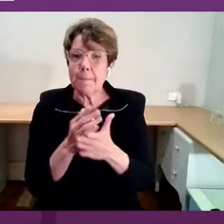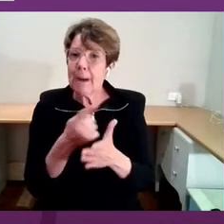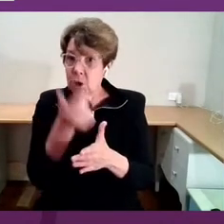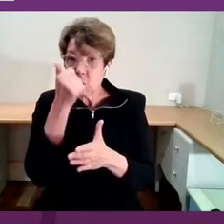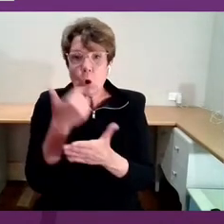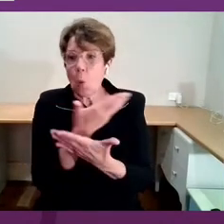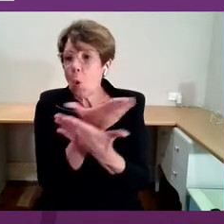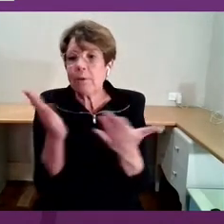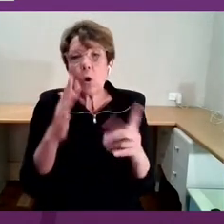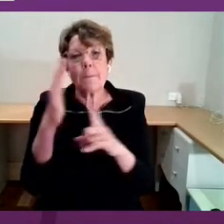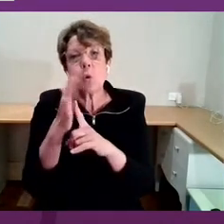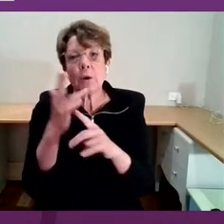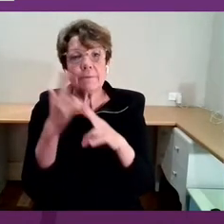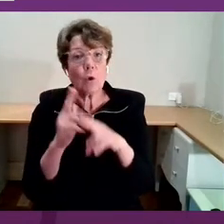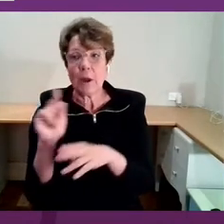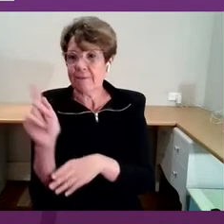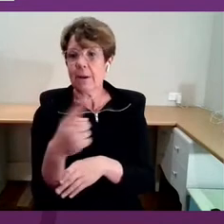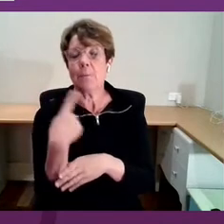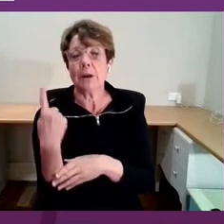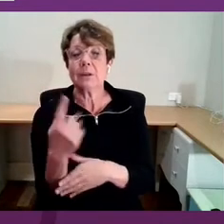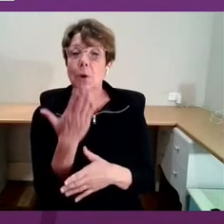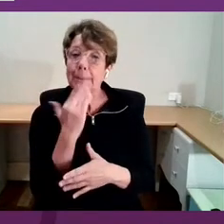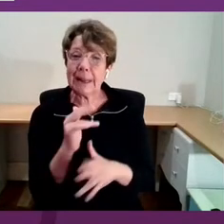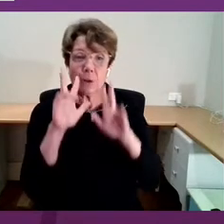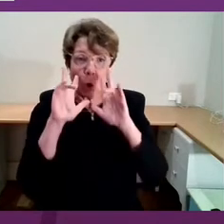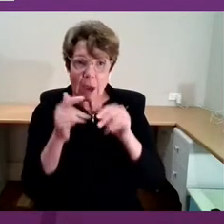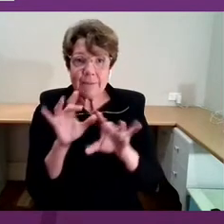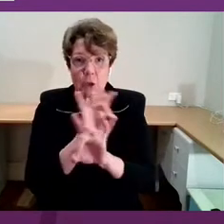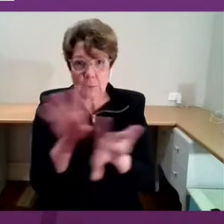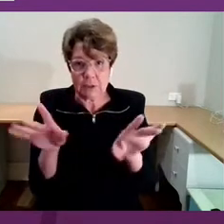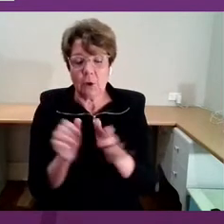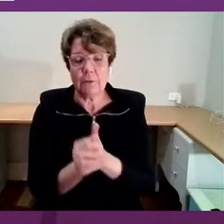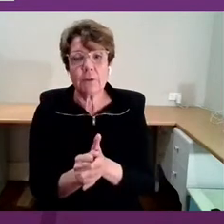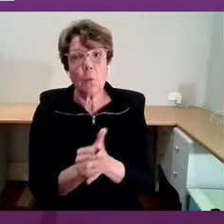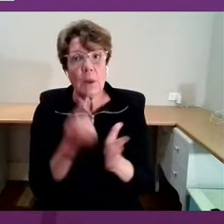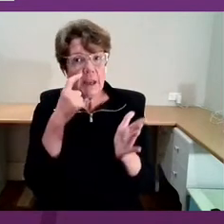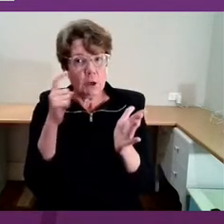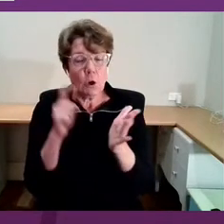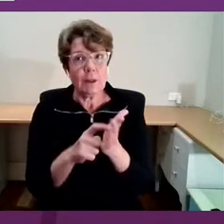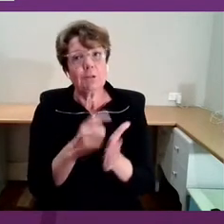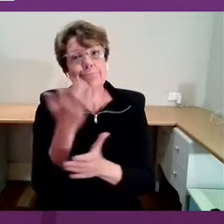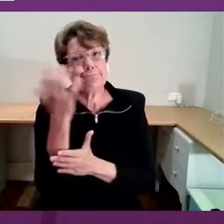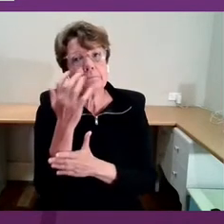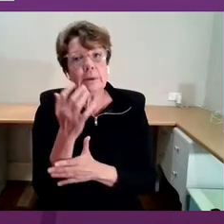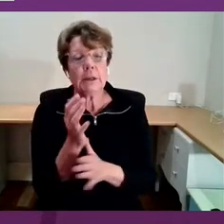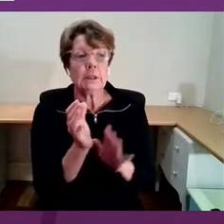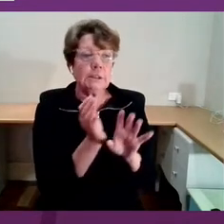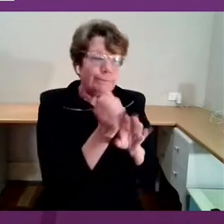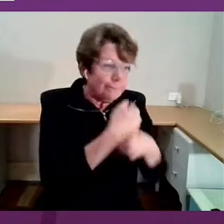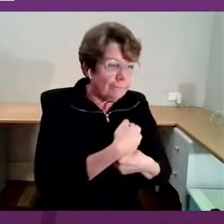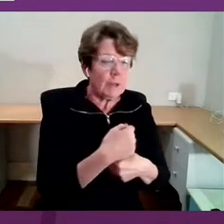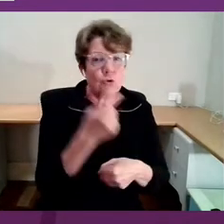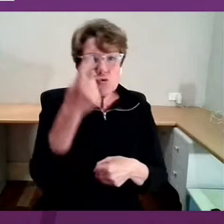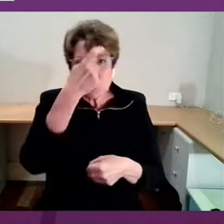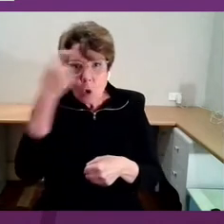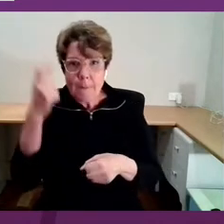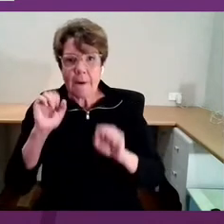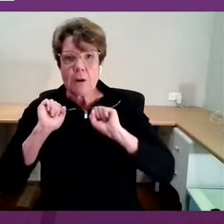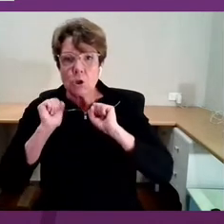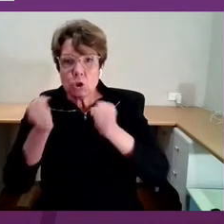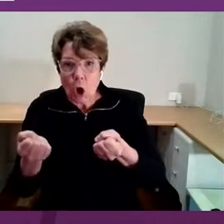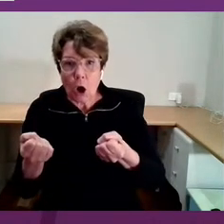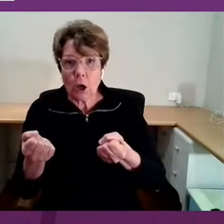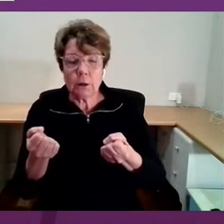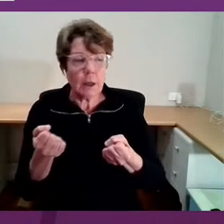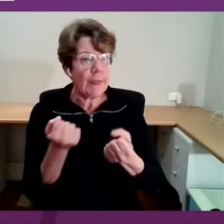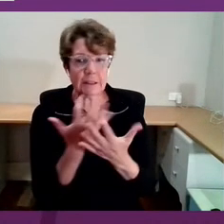So please look after yourselves. We acknowledge the tremendous distress, trauma, shock that so many